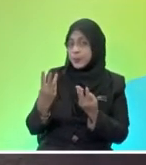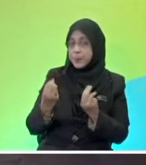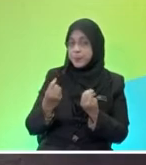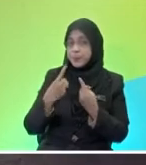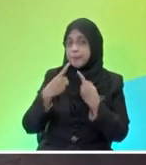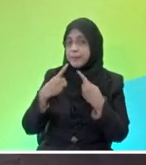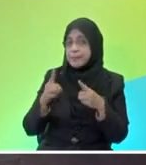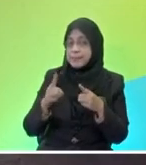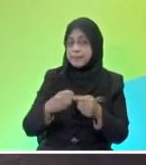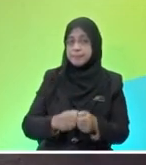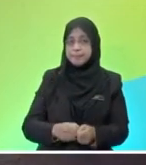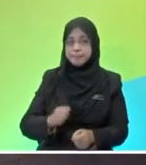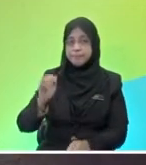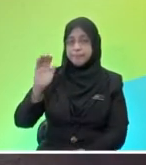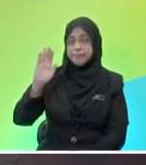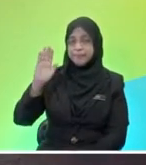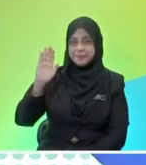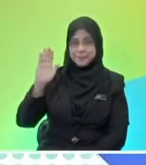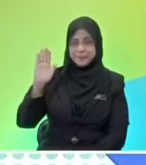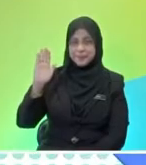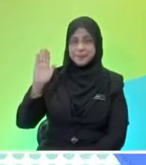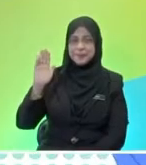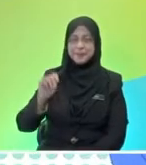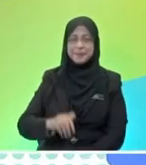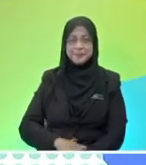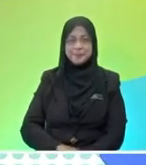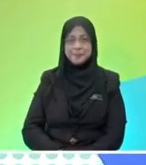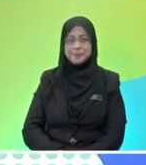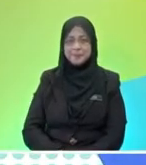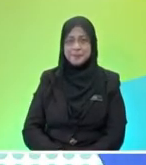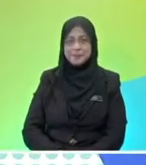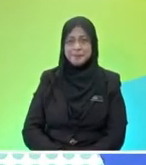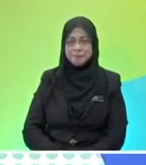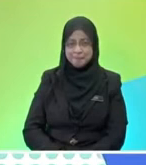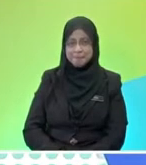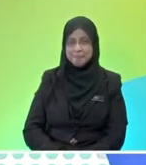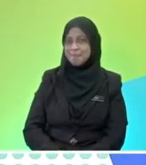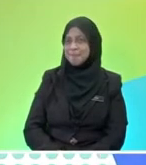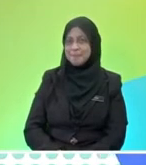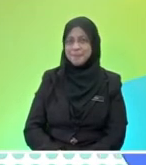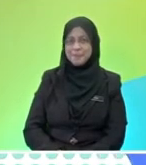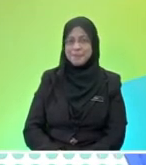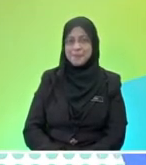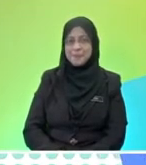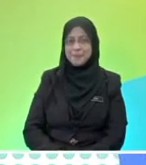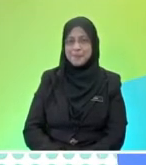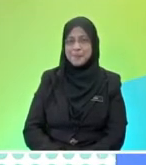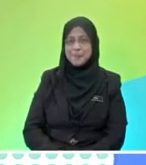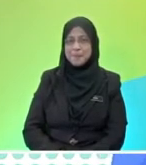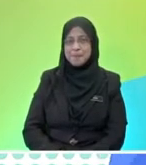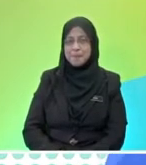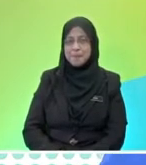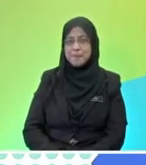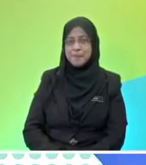answer this question. Can you put up your hand? Who's the fastest? Oh, let's see. I think we have,